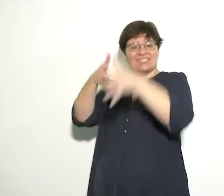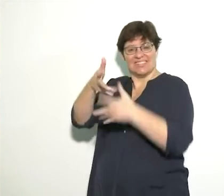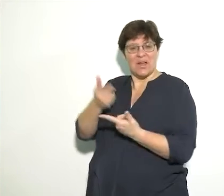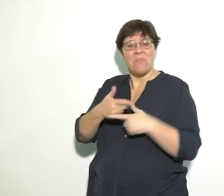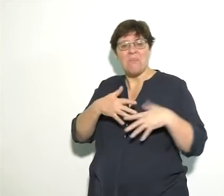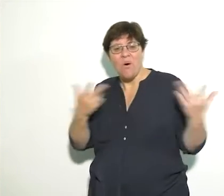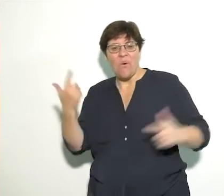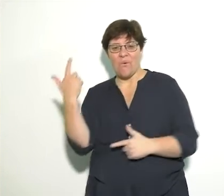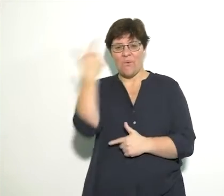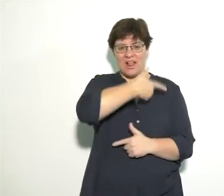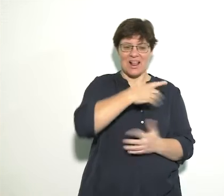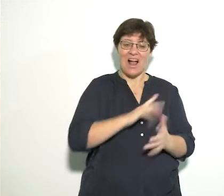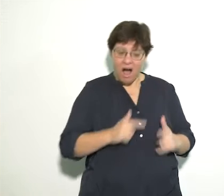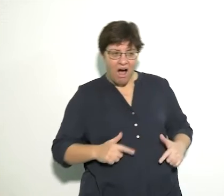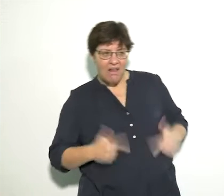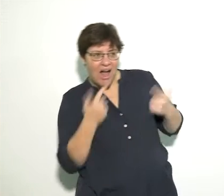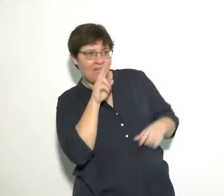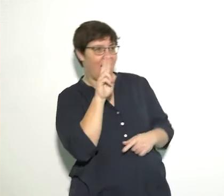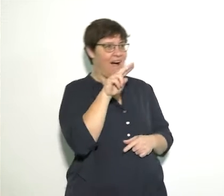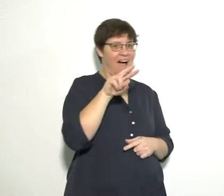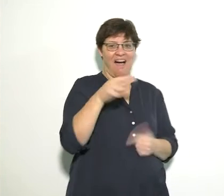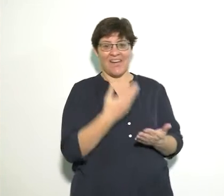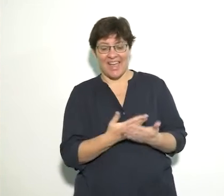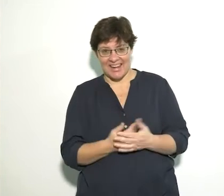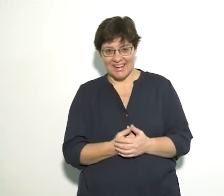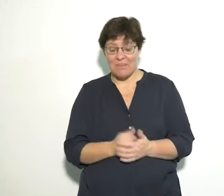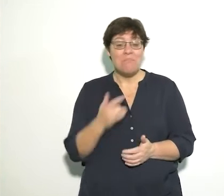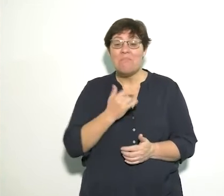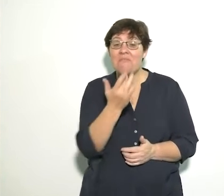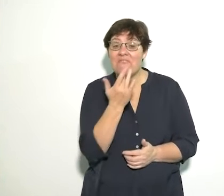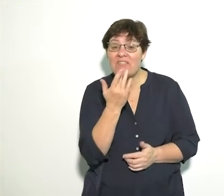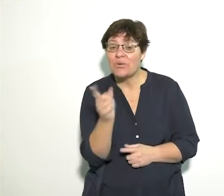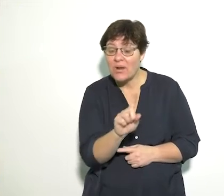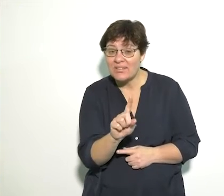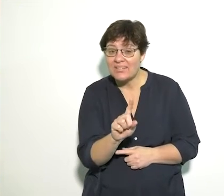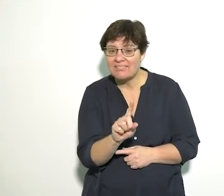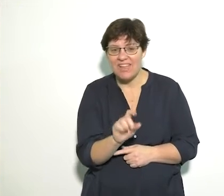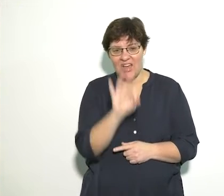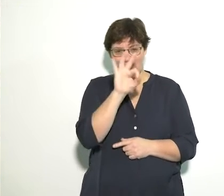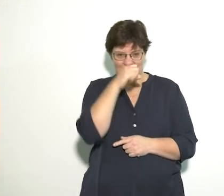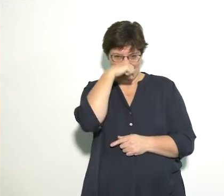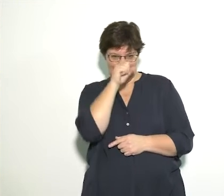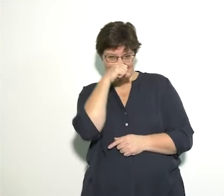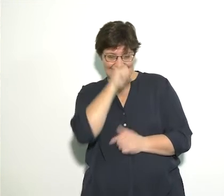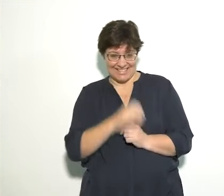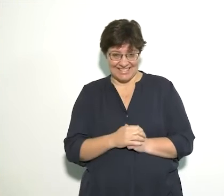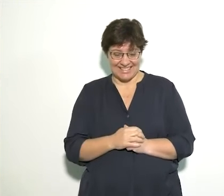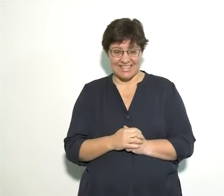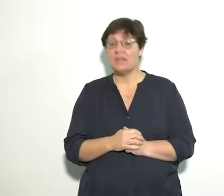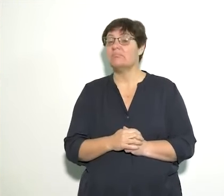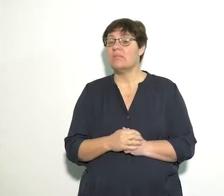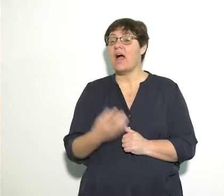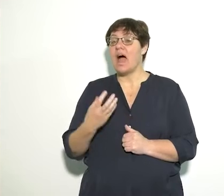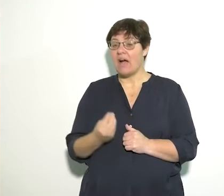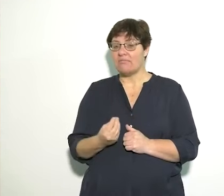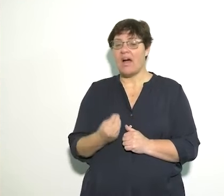we can make our stories to come alive. Well, my favorite story is three little pigs. And